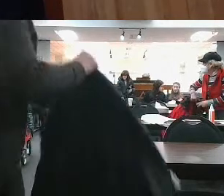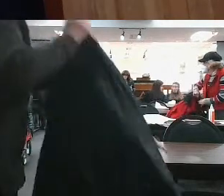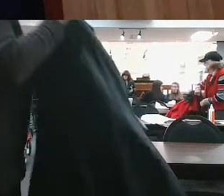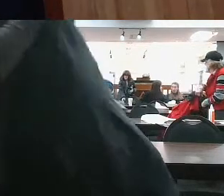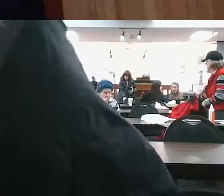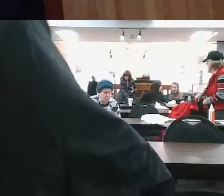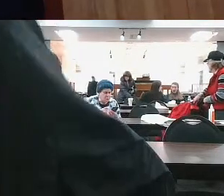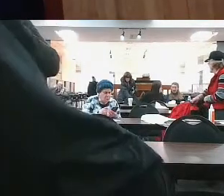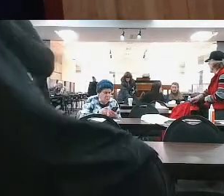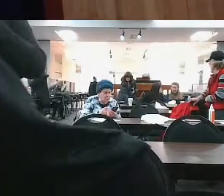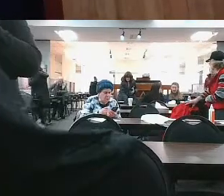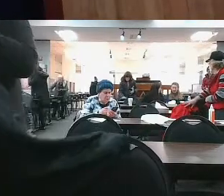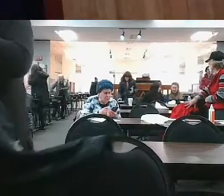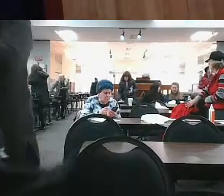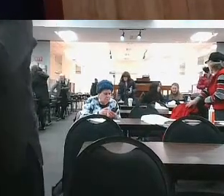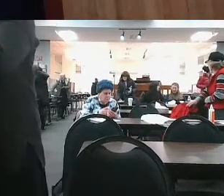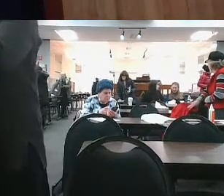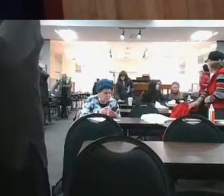Halavai.